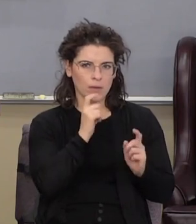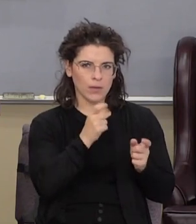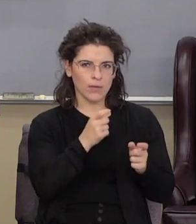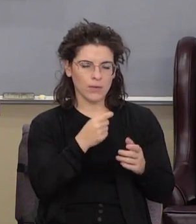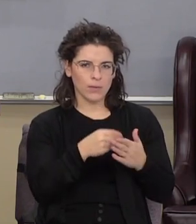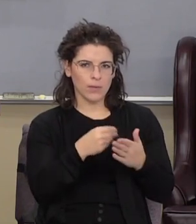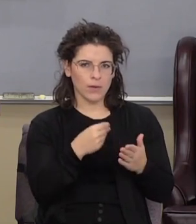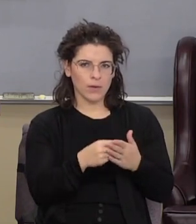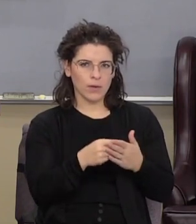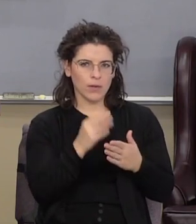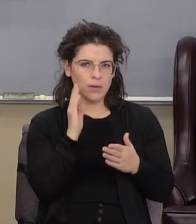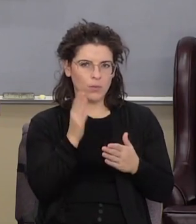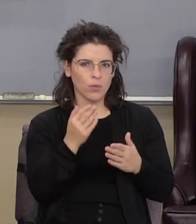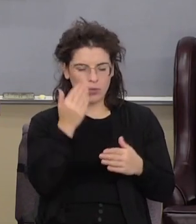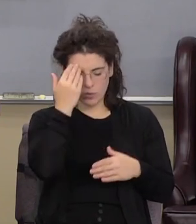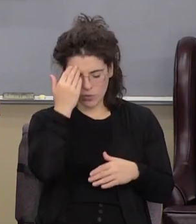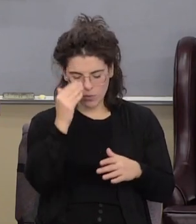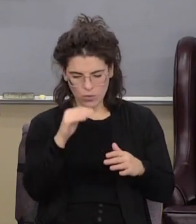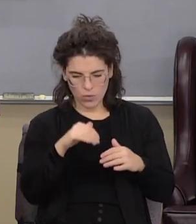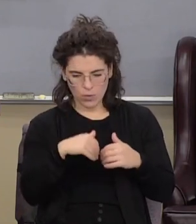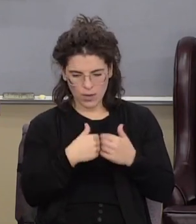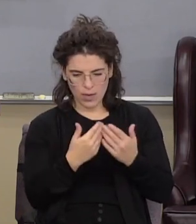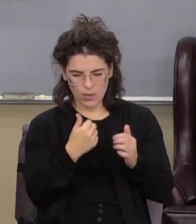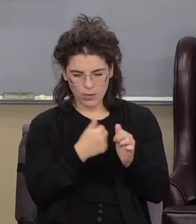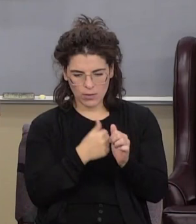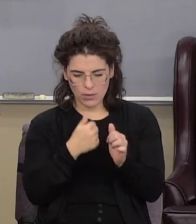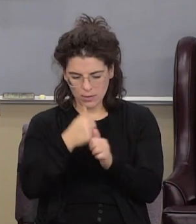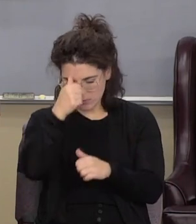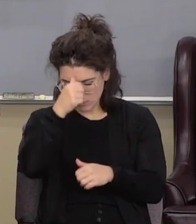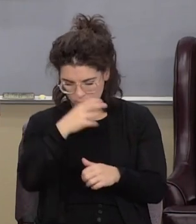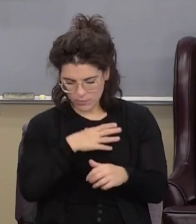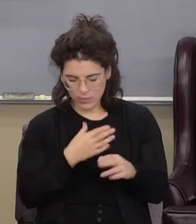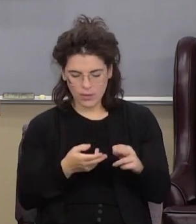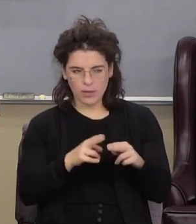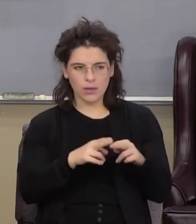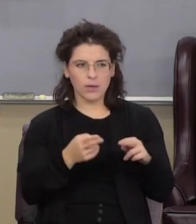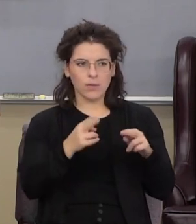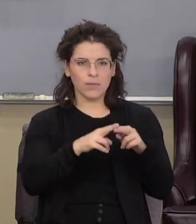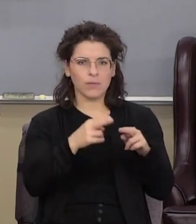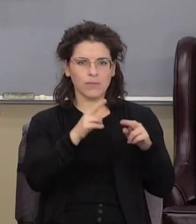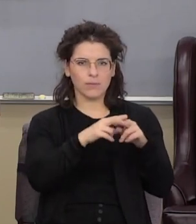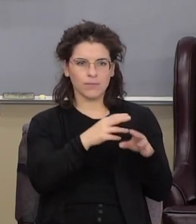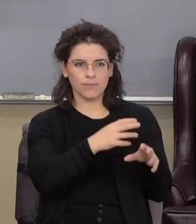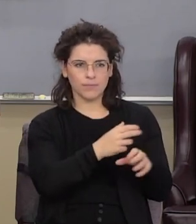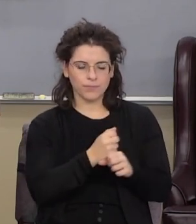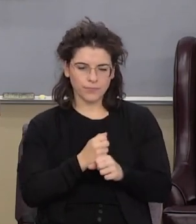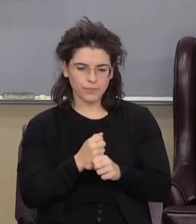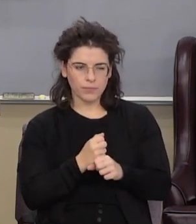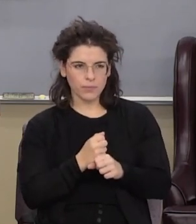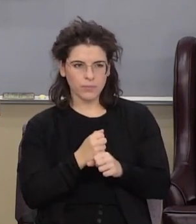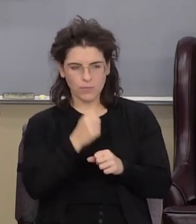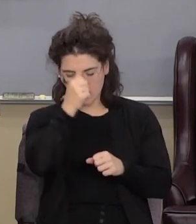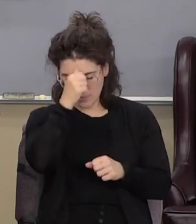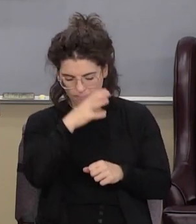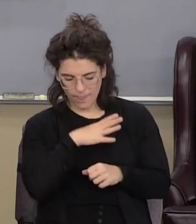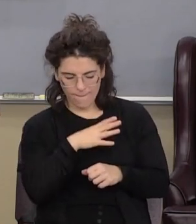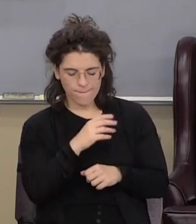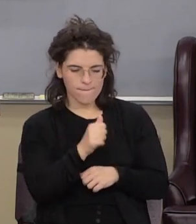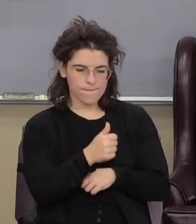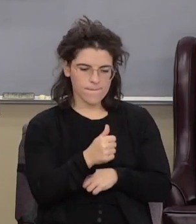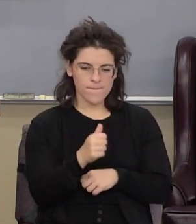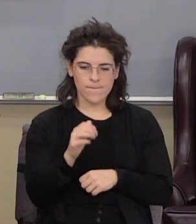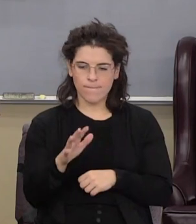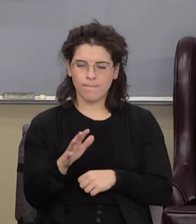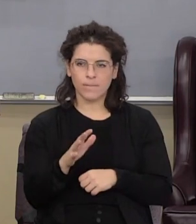that he might know how much each man had gained and he takes them and the guy with the ten the guy with the five